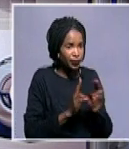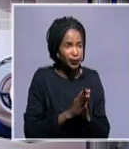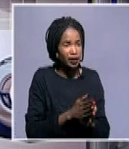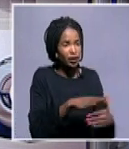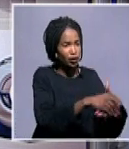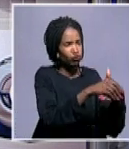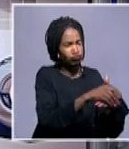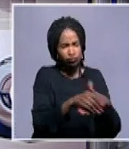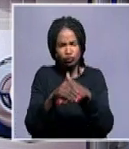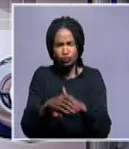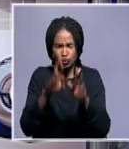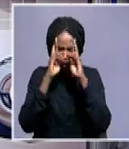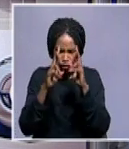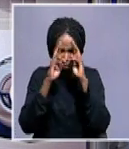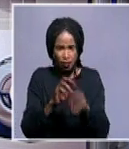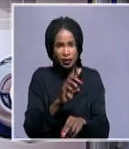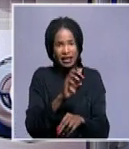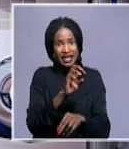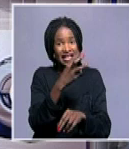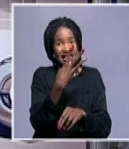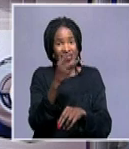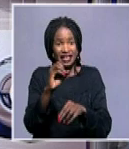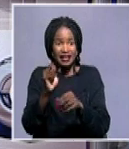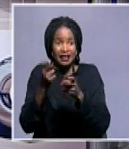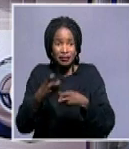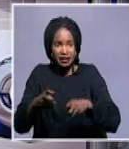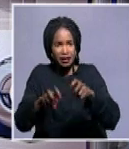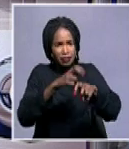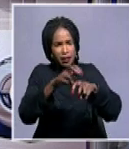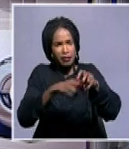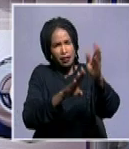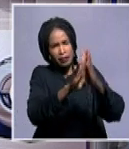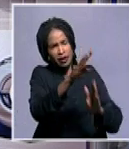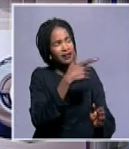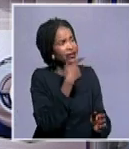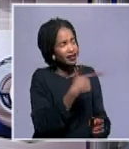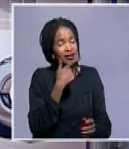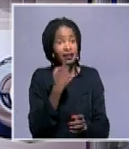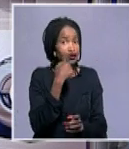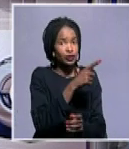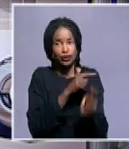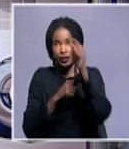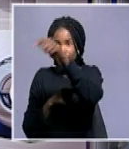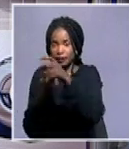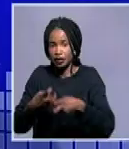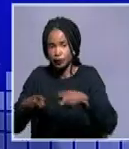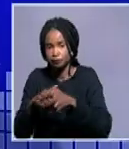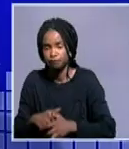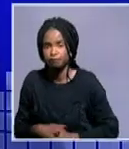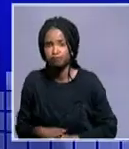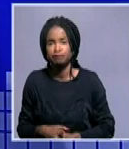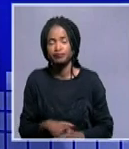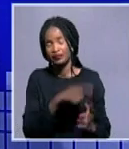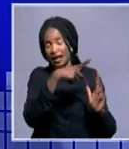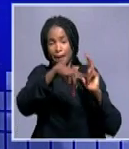all the best with the preparations for the 38th SADAC Summit. Thank you very set to begin this week. Thank you you and see you there. Thank you so much. Well, there you have it. That